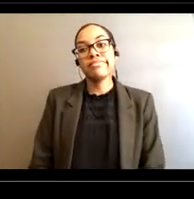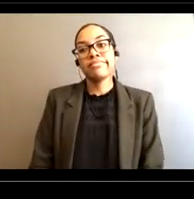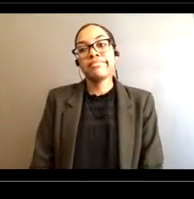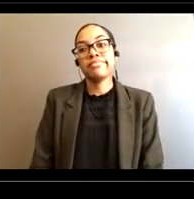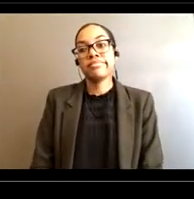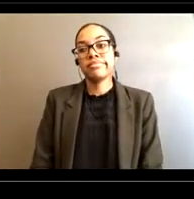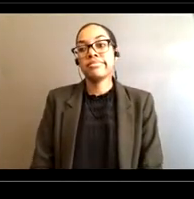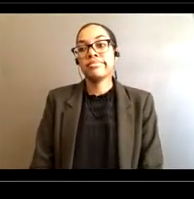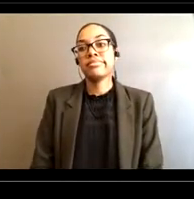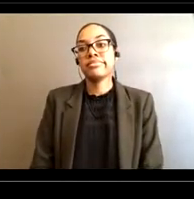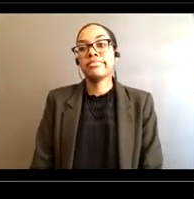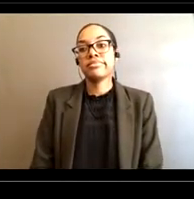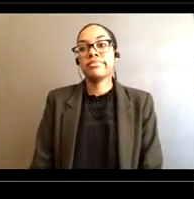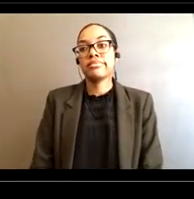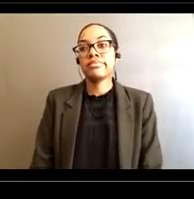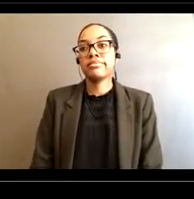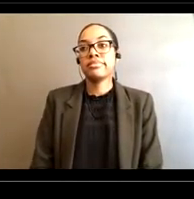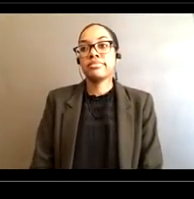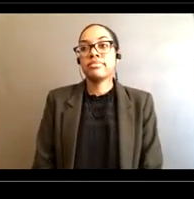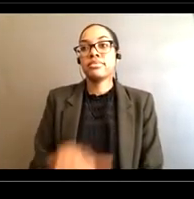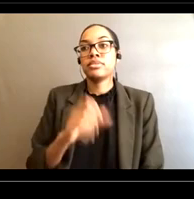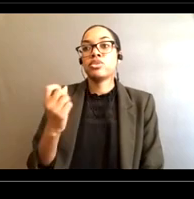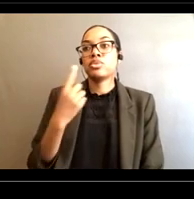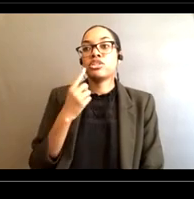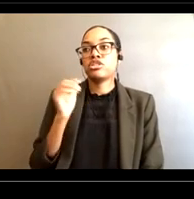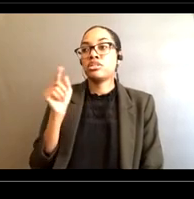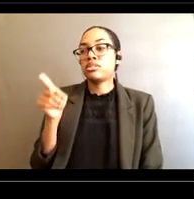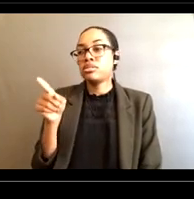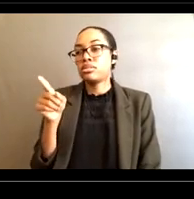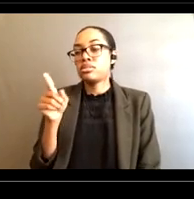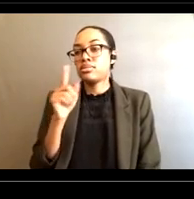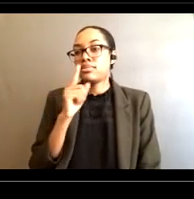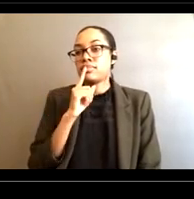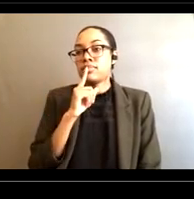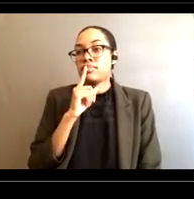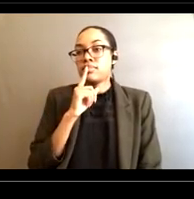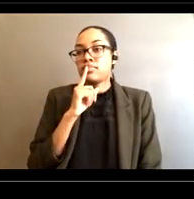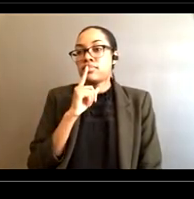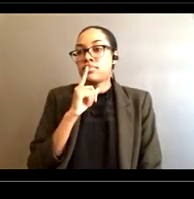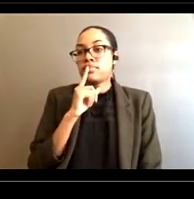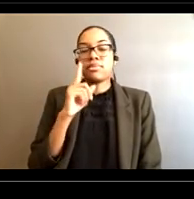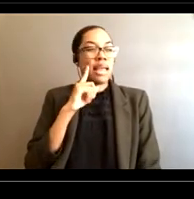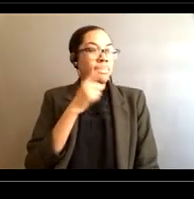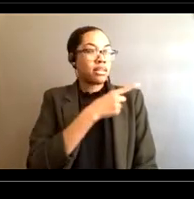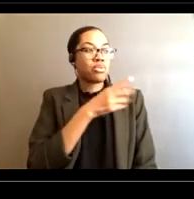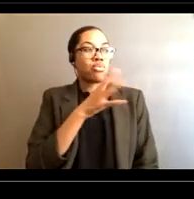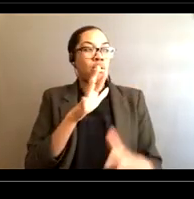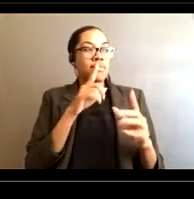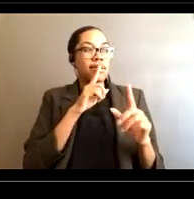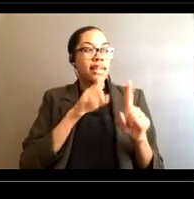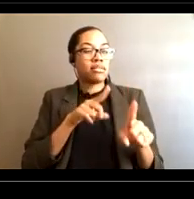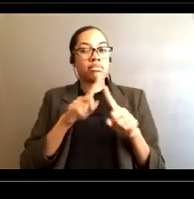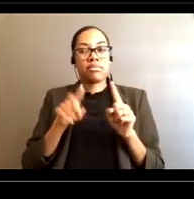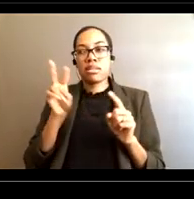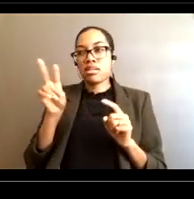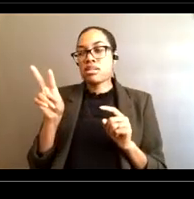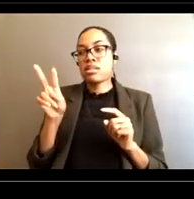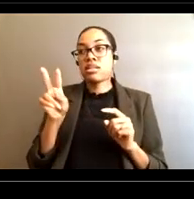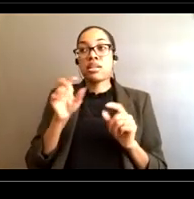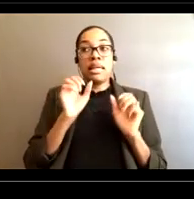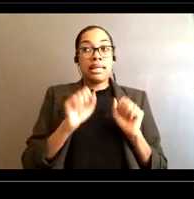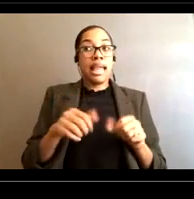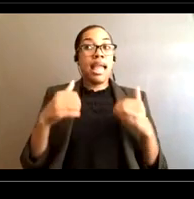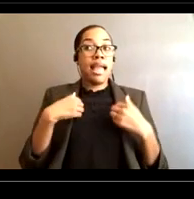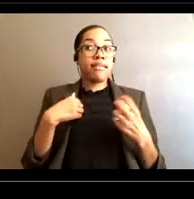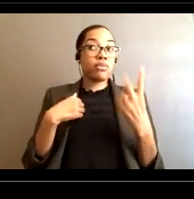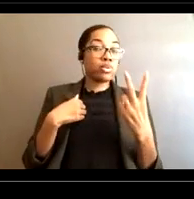Um Someone asked can there be and I and I think you you might have touched on this earlier But can there be two three or more